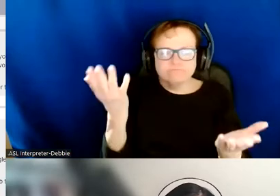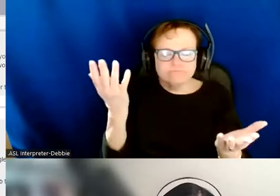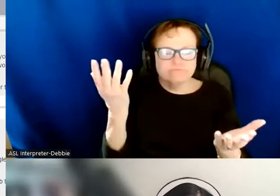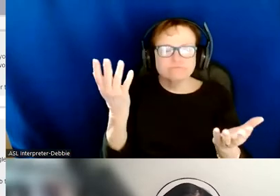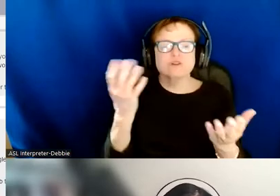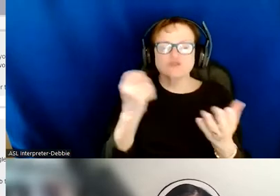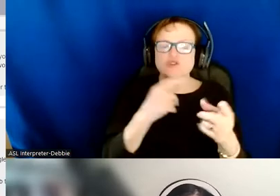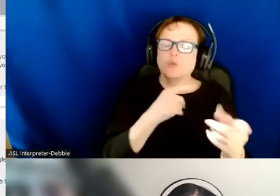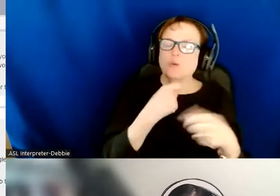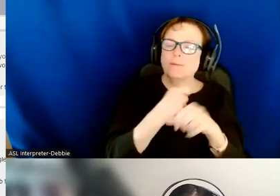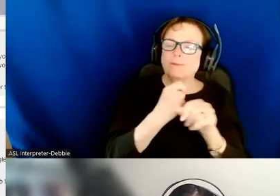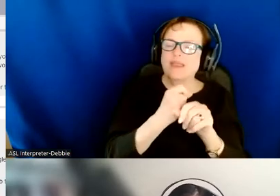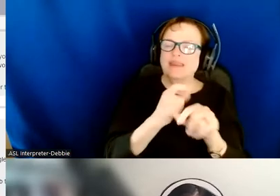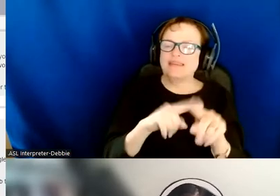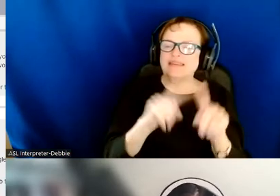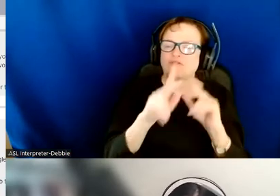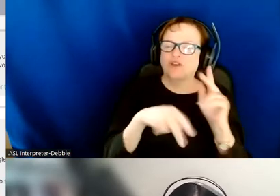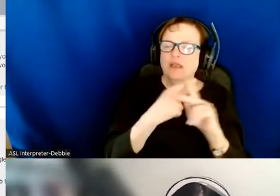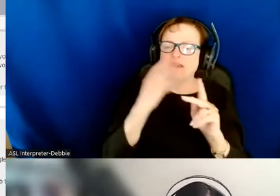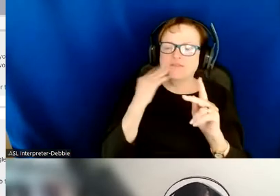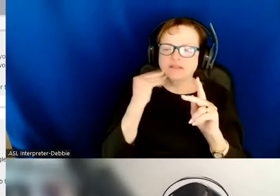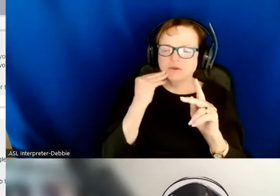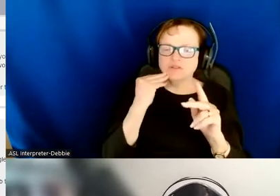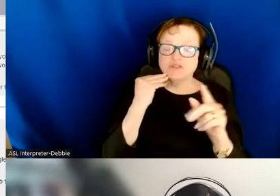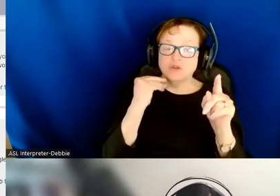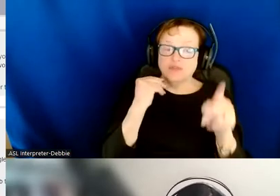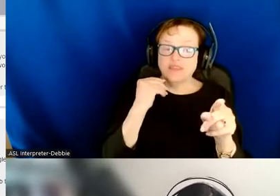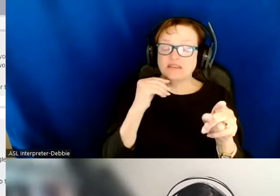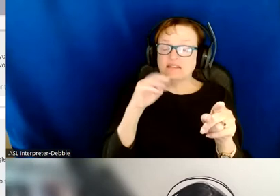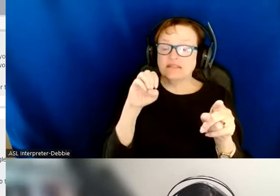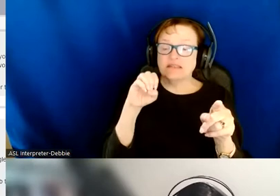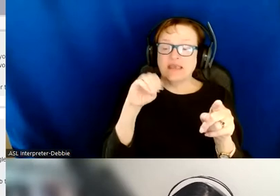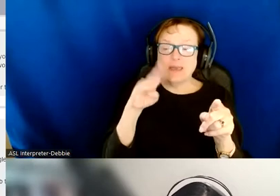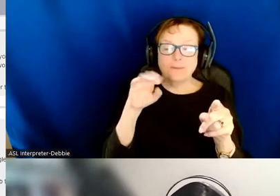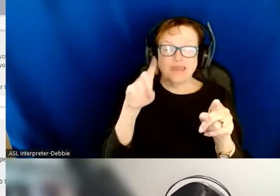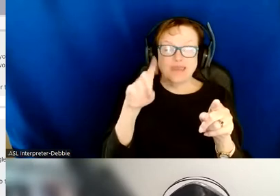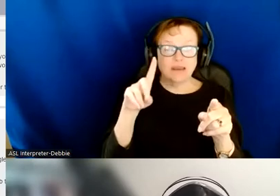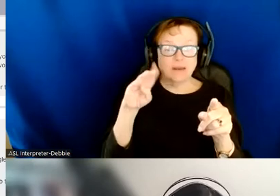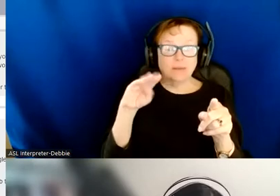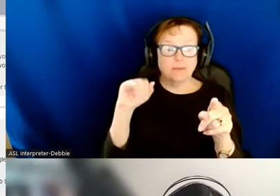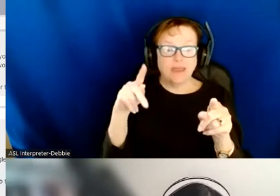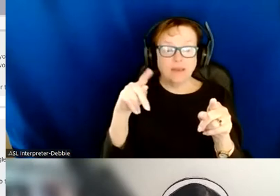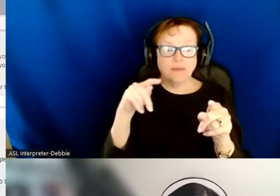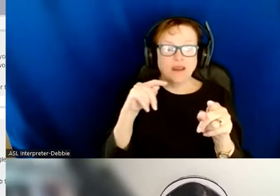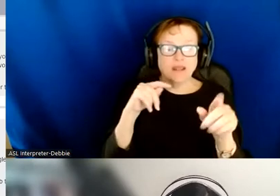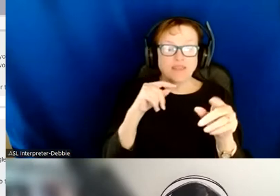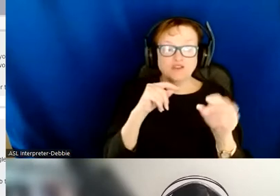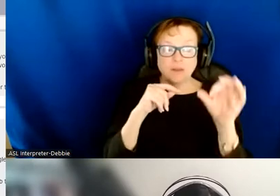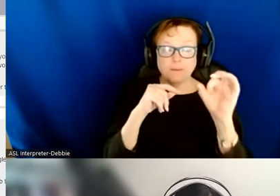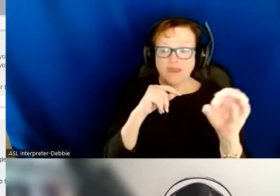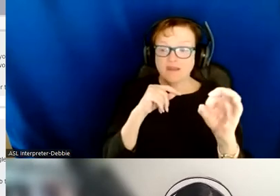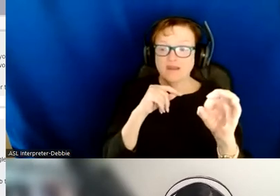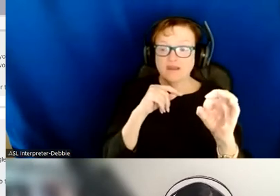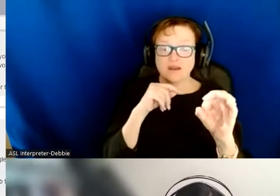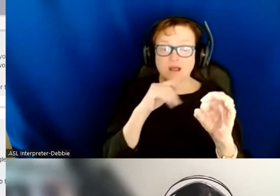type of experience and to get this i'm moving to this embedded map and i'm selecting this button that's appeared underneath the